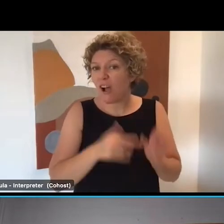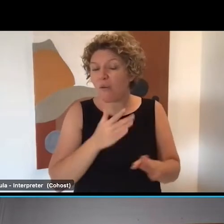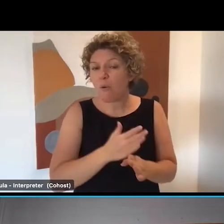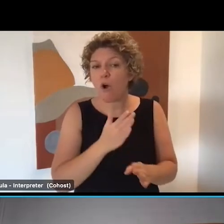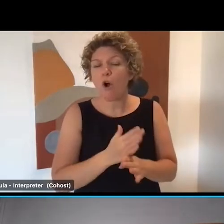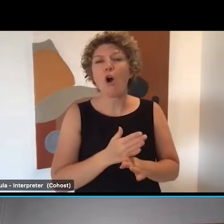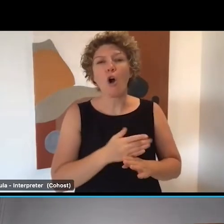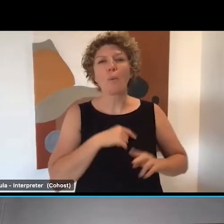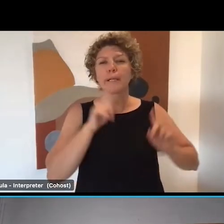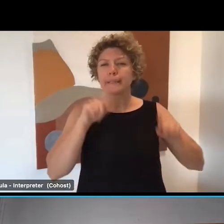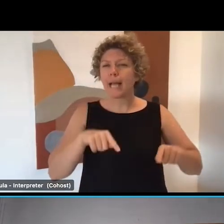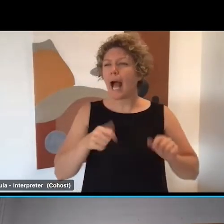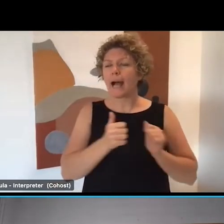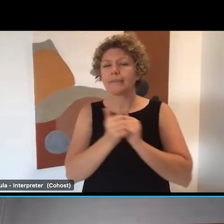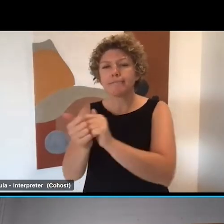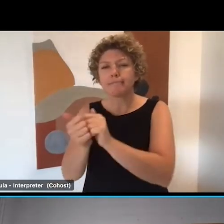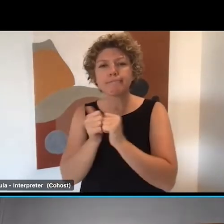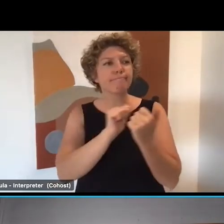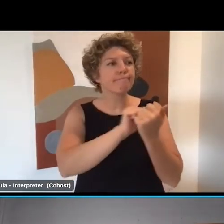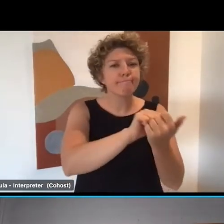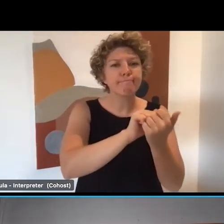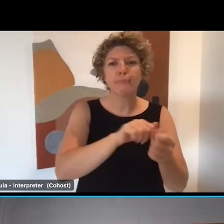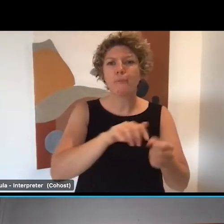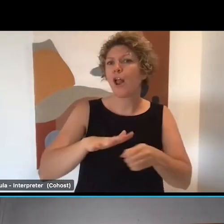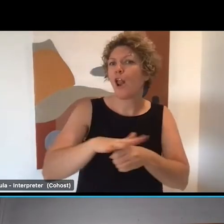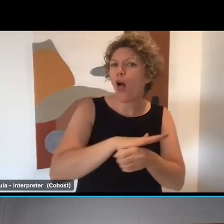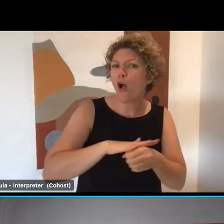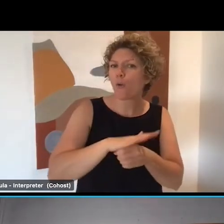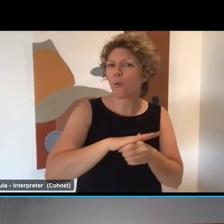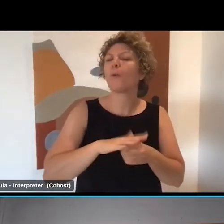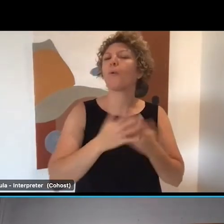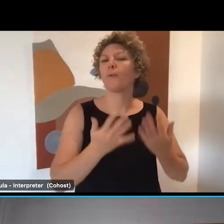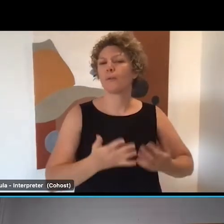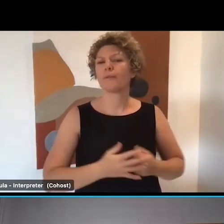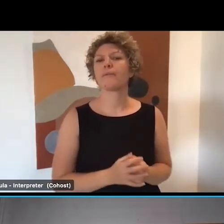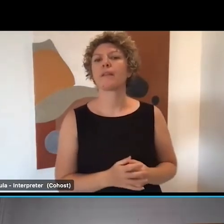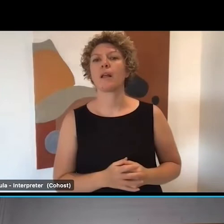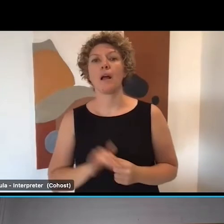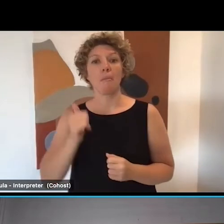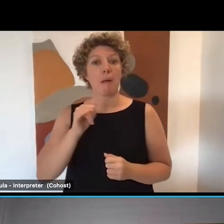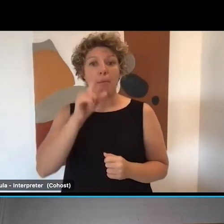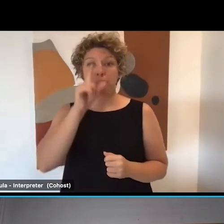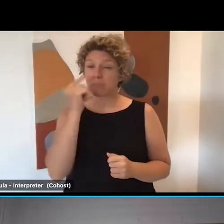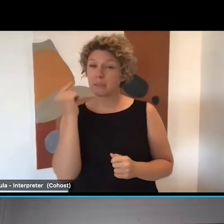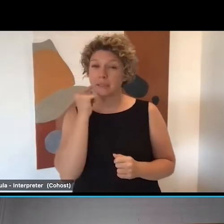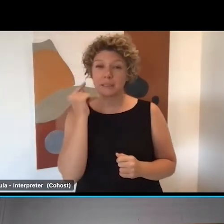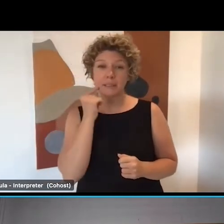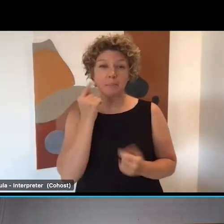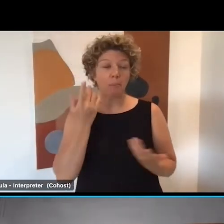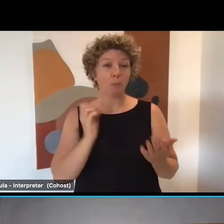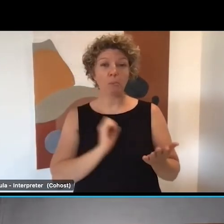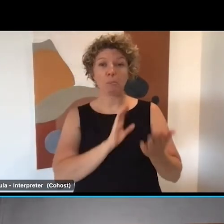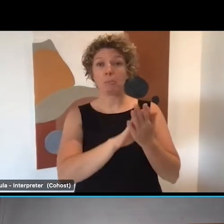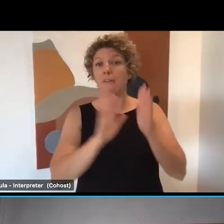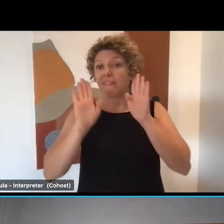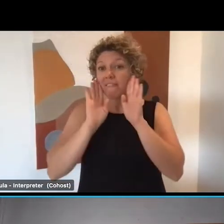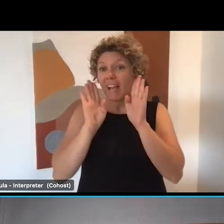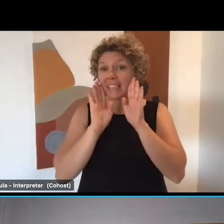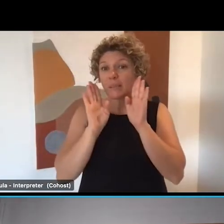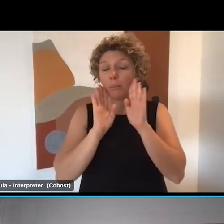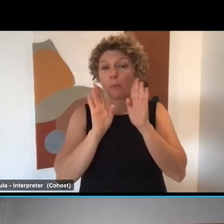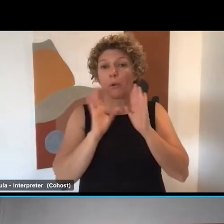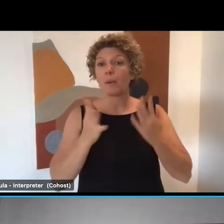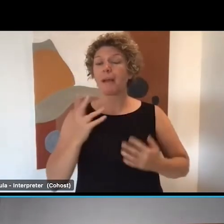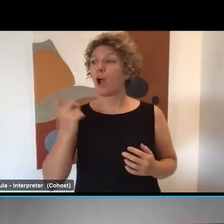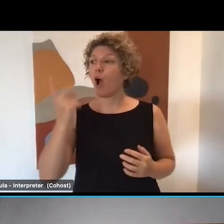will involve promotional partnerships with local media. And she's just looking at a platform which may be as simple as a Facebook group for the region that connects older